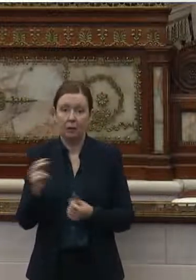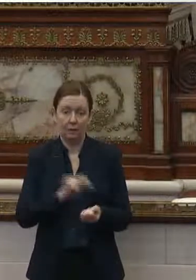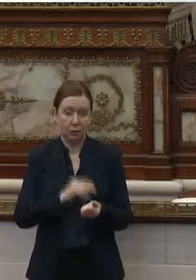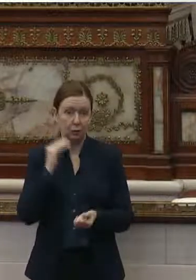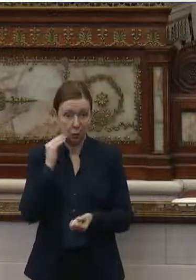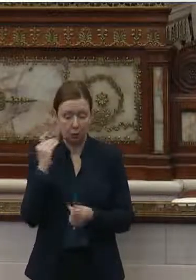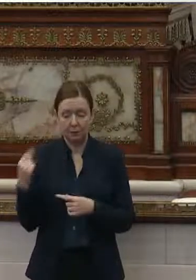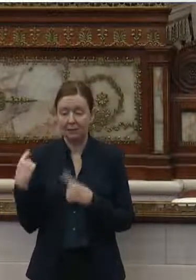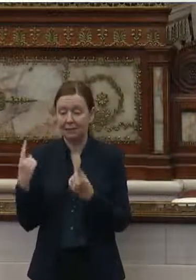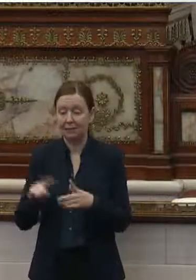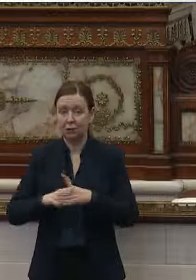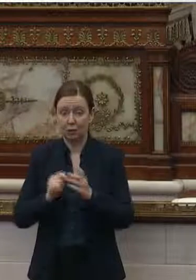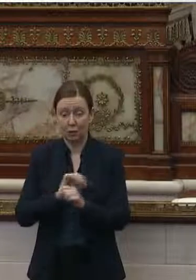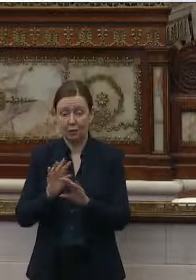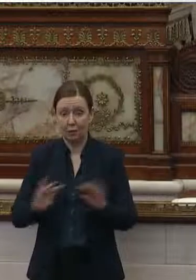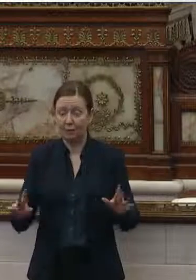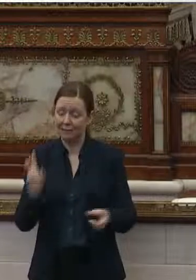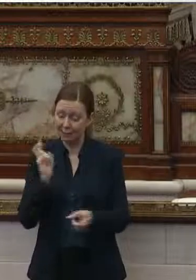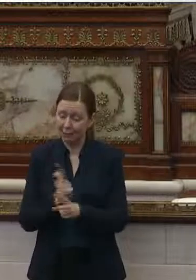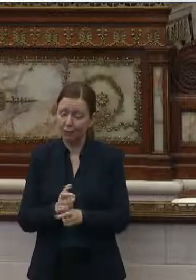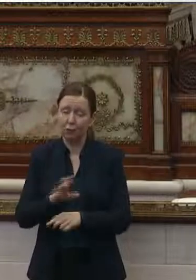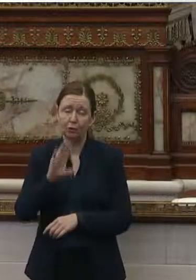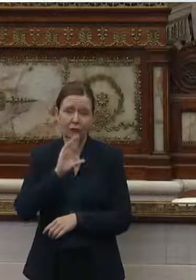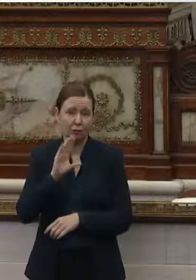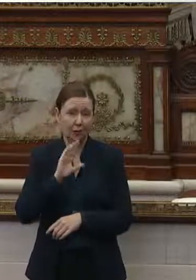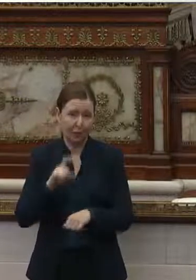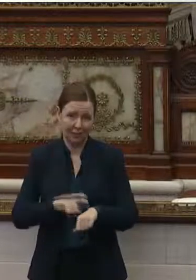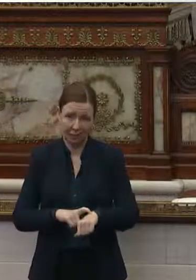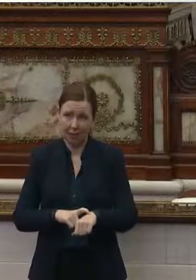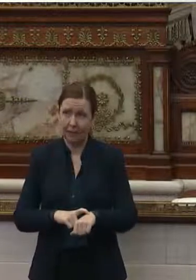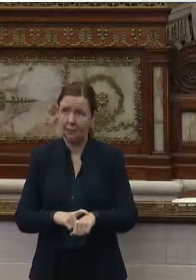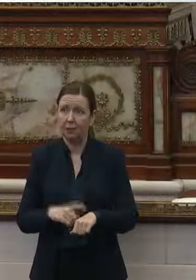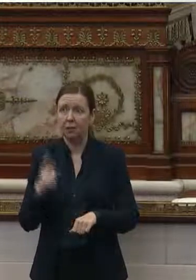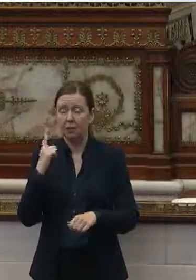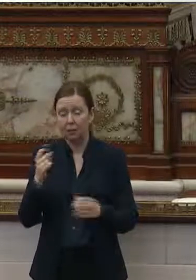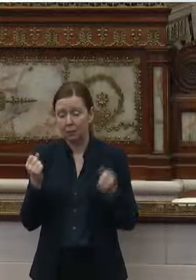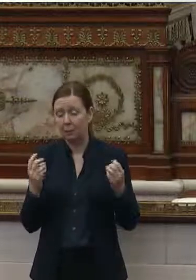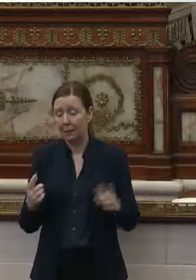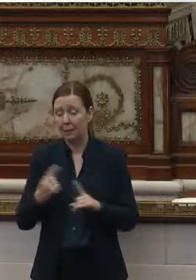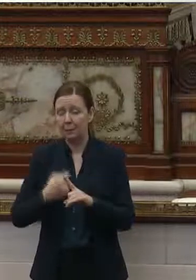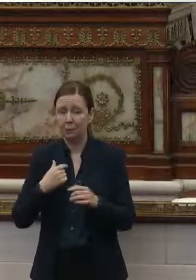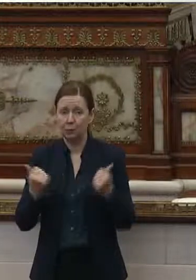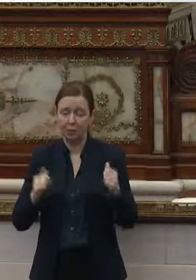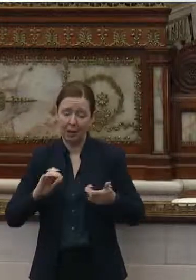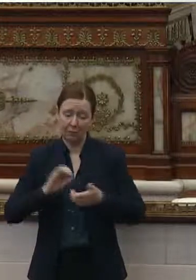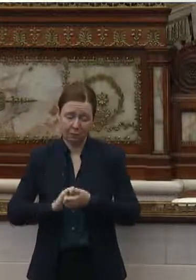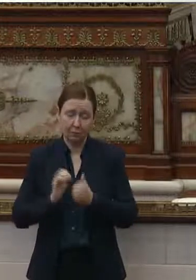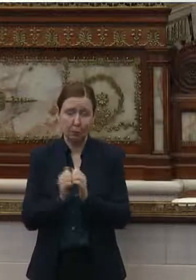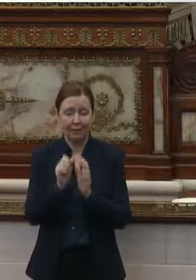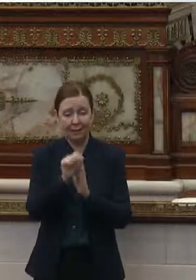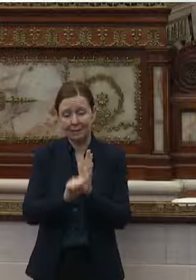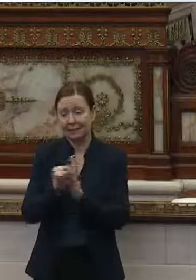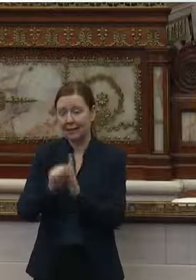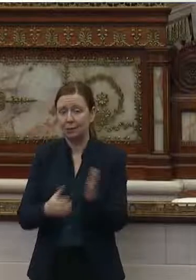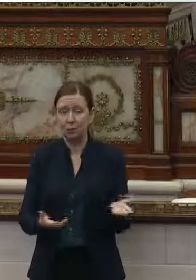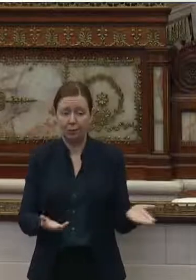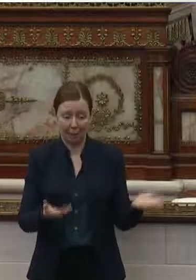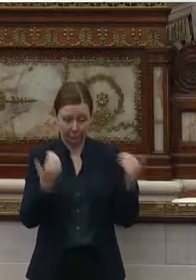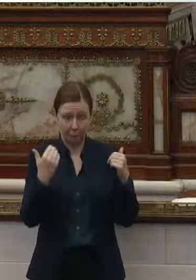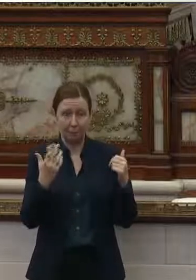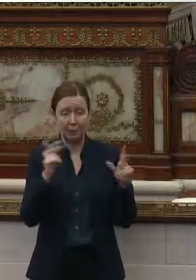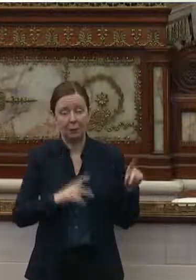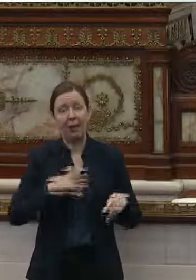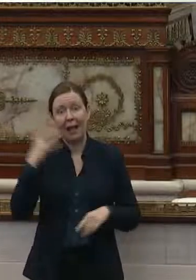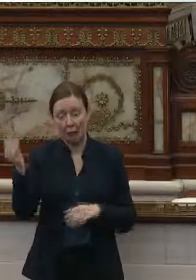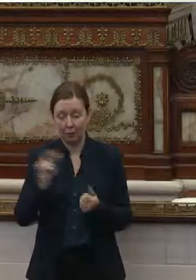Since the start of COVID, it's been a difficult and frustrating time. For many months, we've tried working with the state to get people out of nursing homes